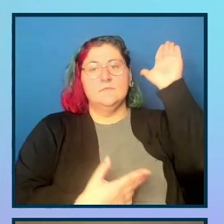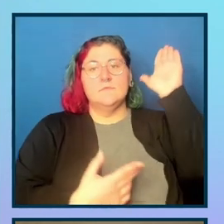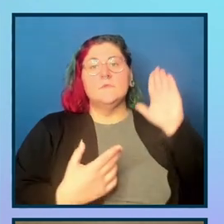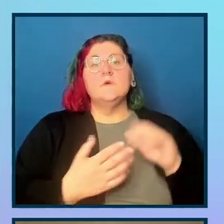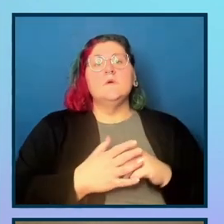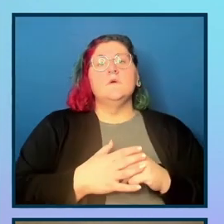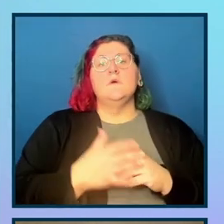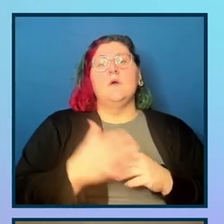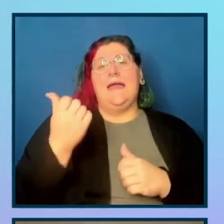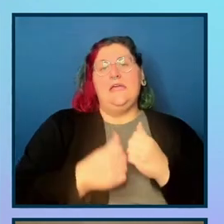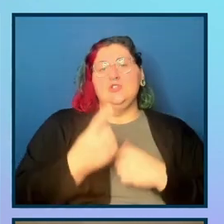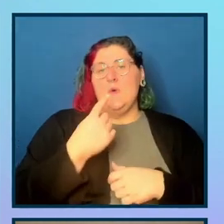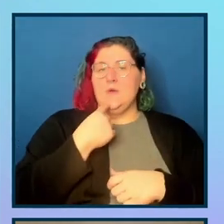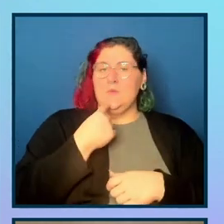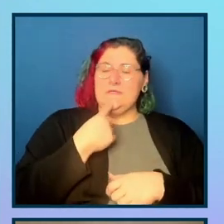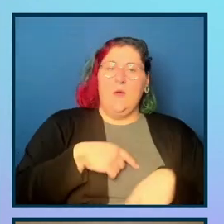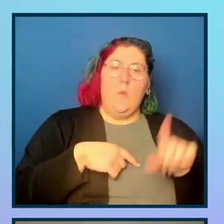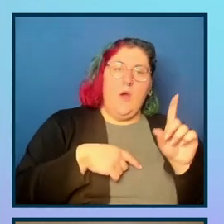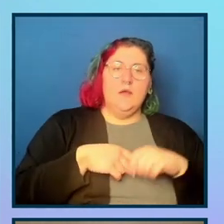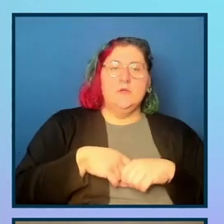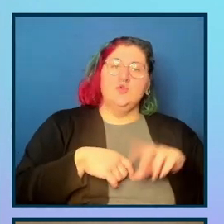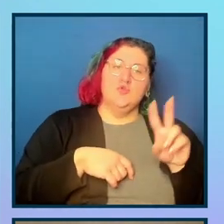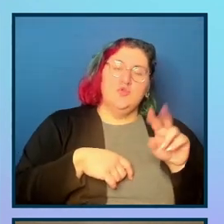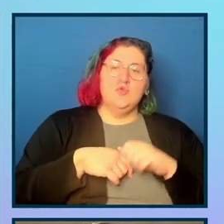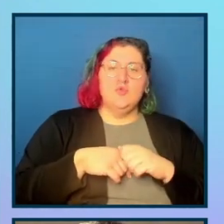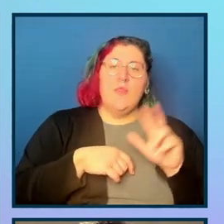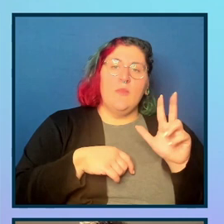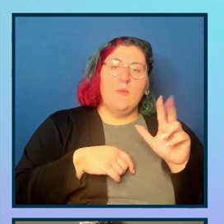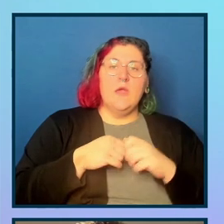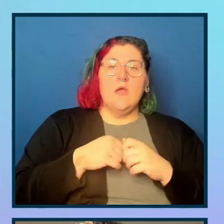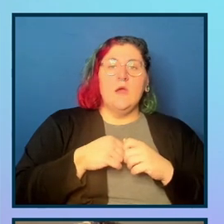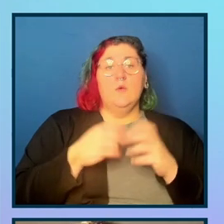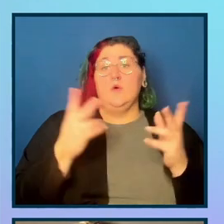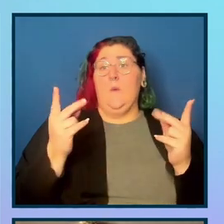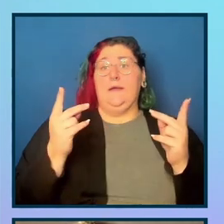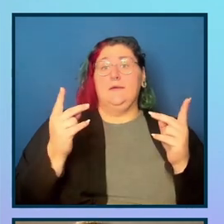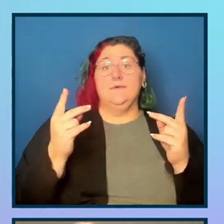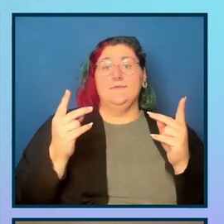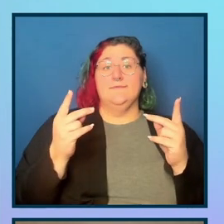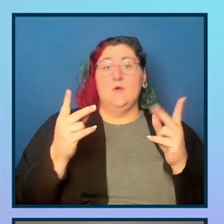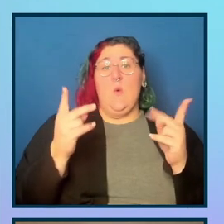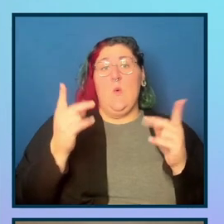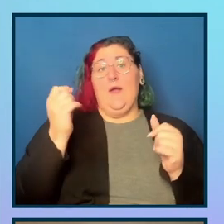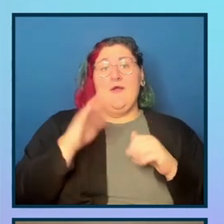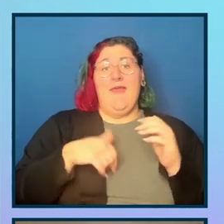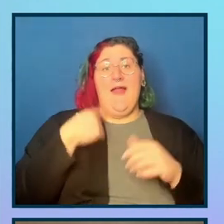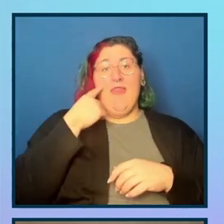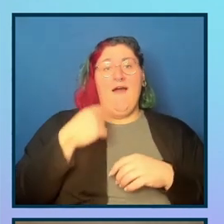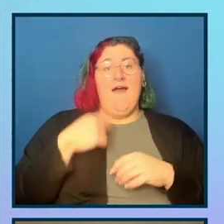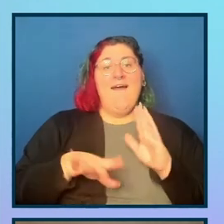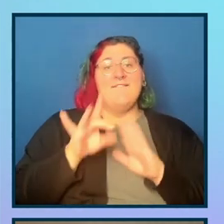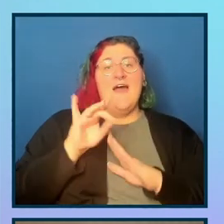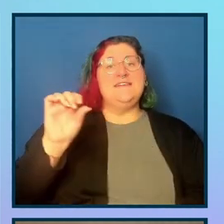then a two, then a three. And, um, wow, that went to that went quicker than I was expecting. So it actually found 10 tab stops,